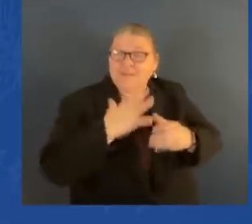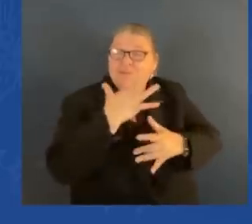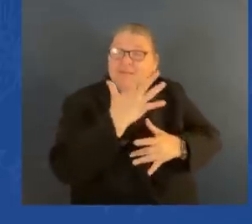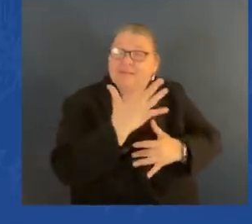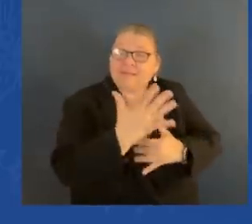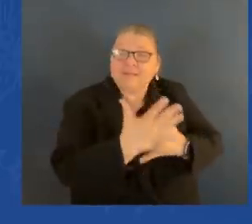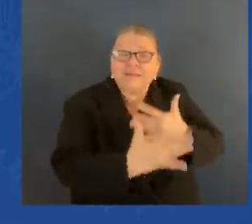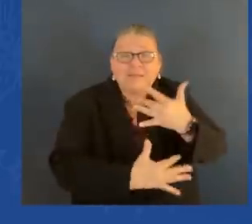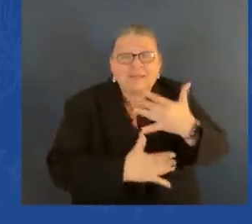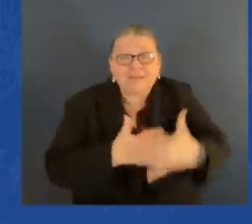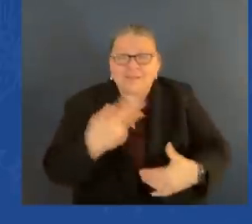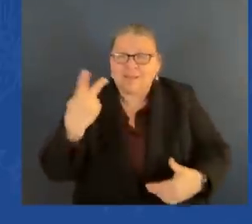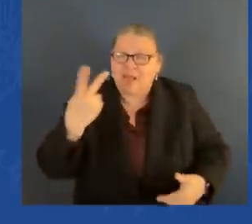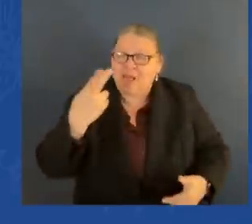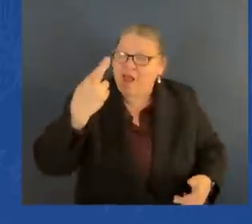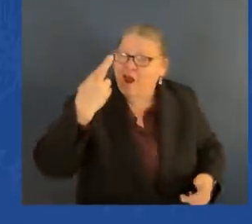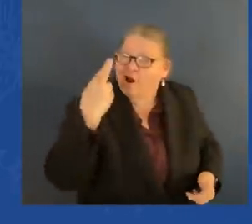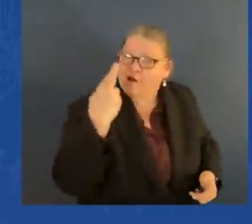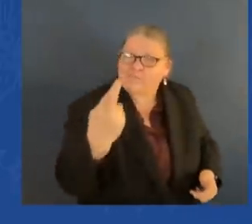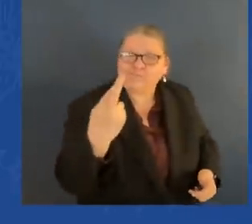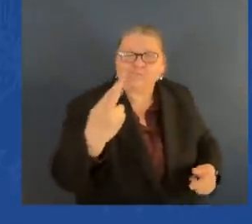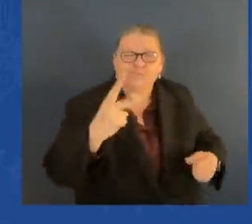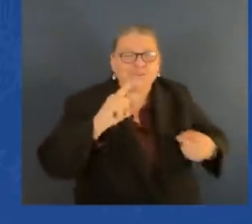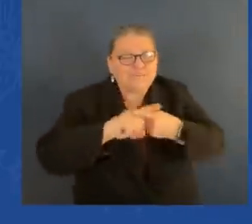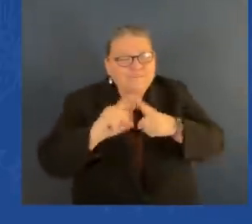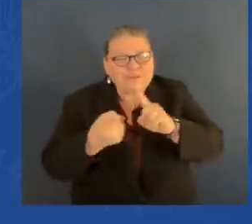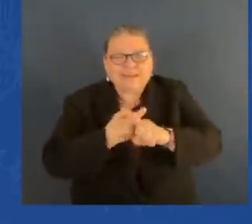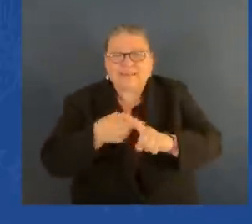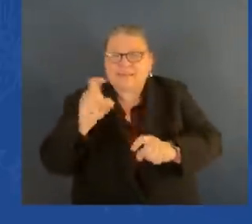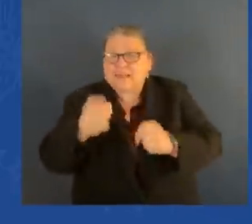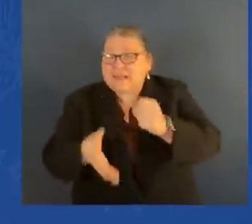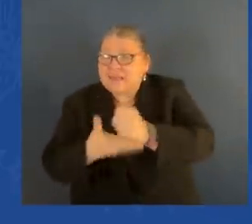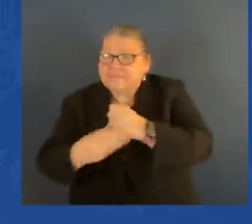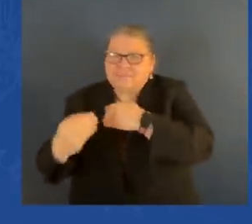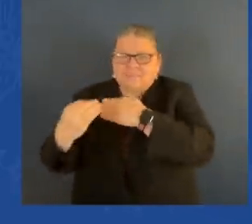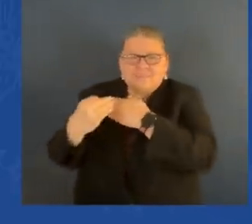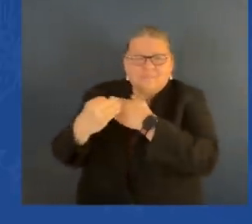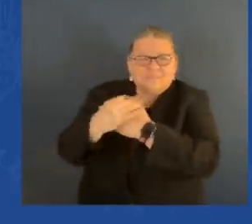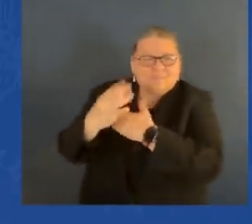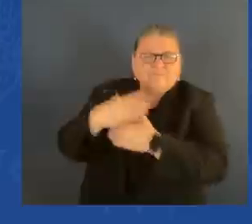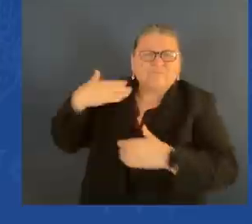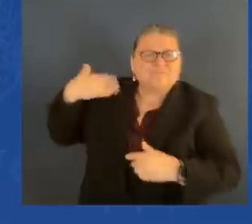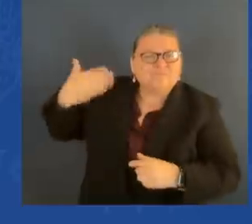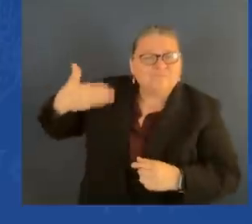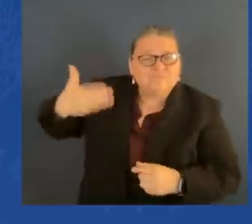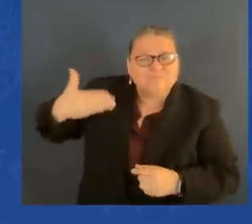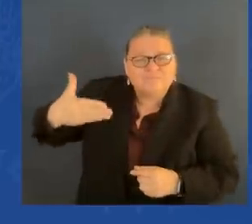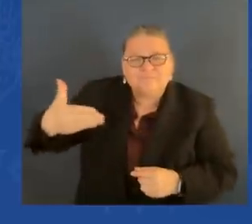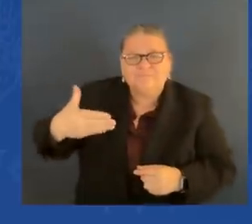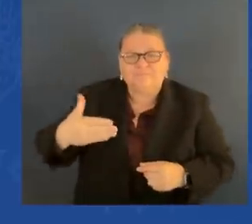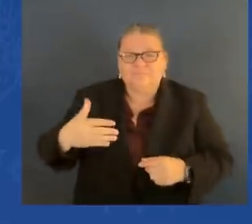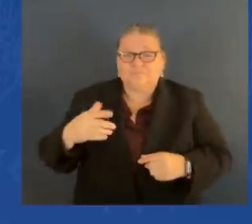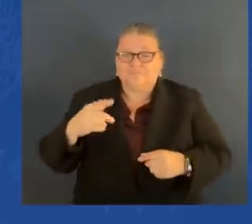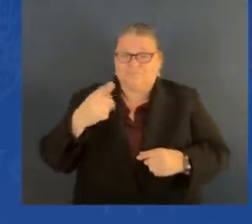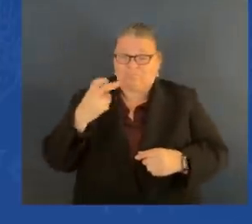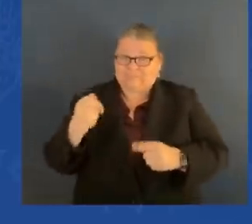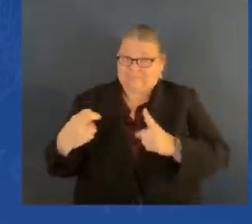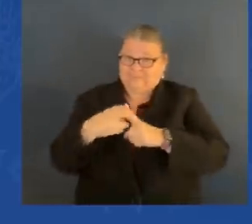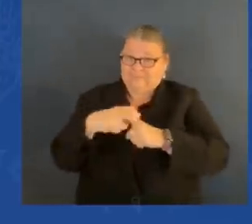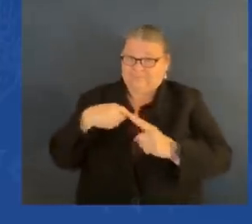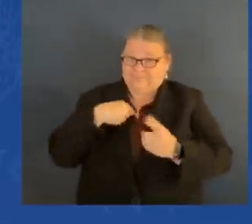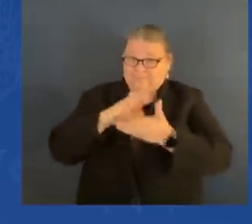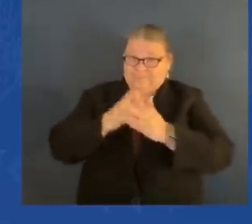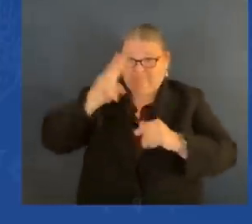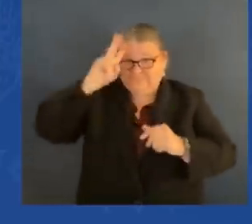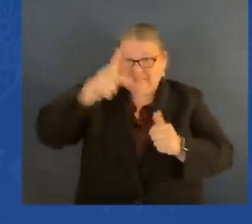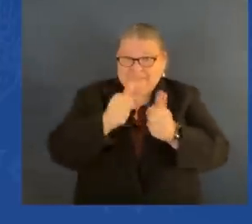times, I was asked to join the ticket with Barack Obama. I was, as I usually was, on Amtrak, going